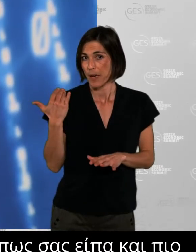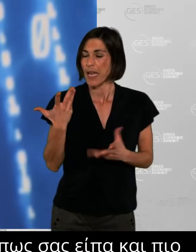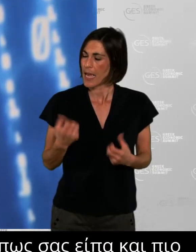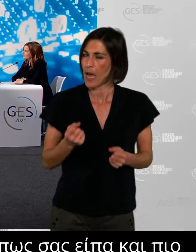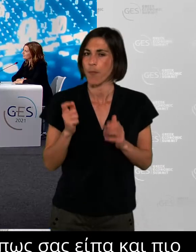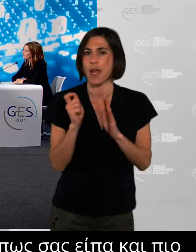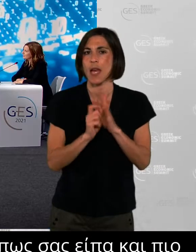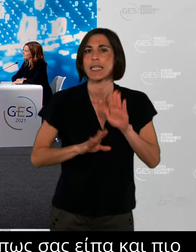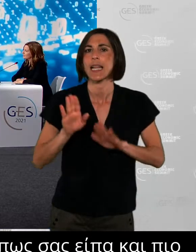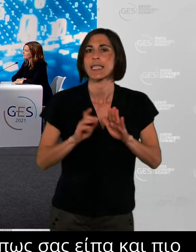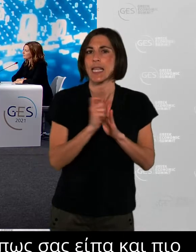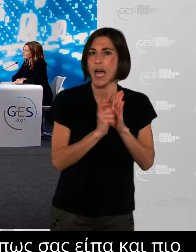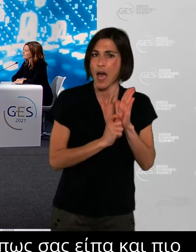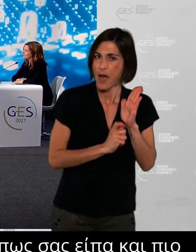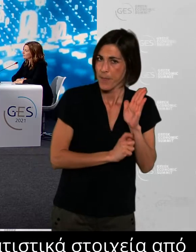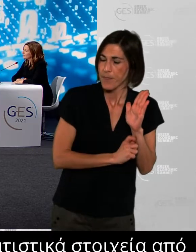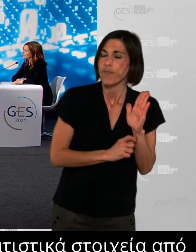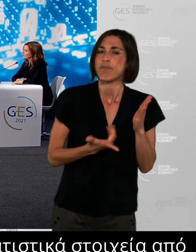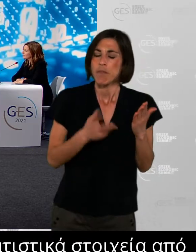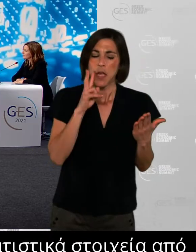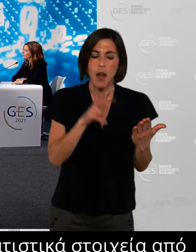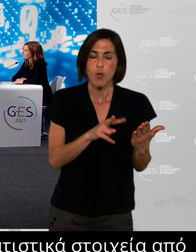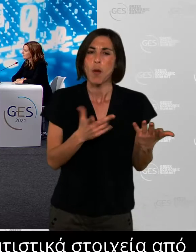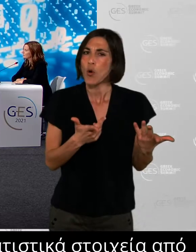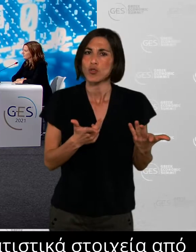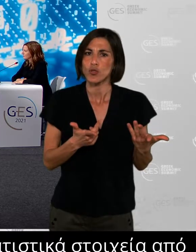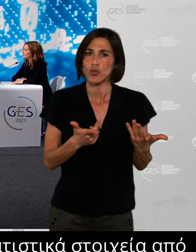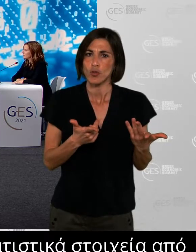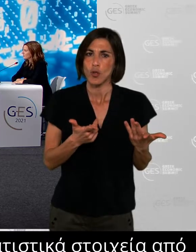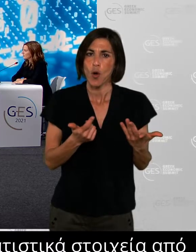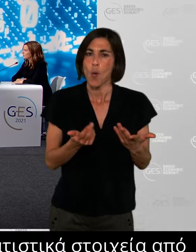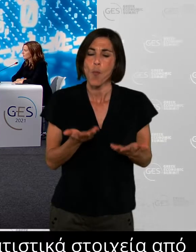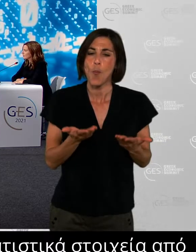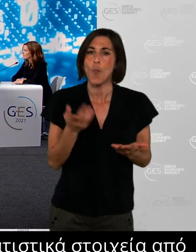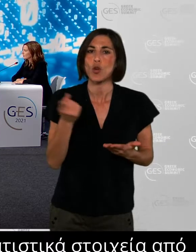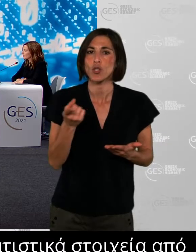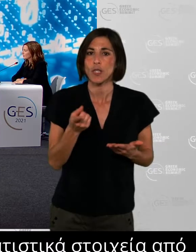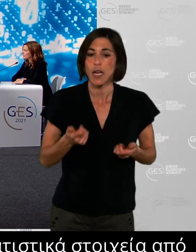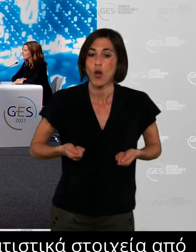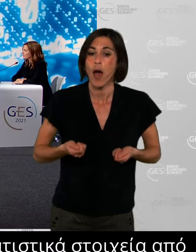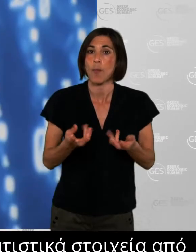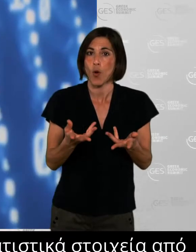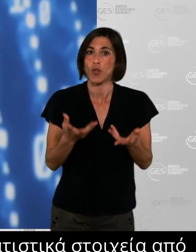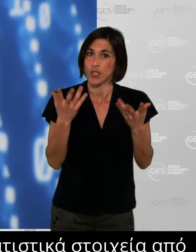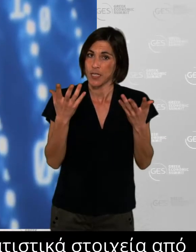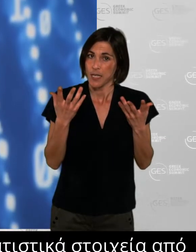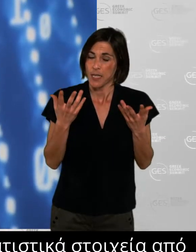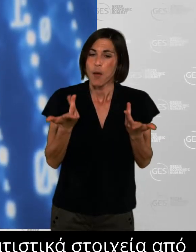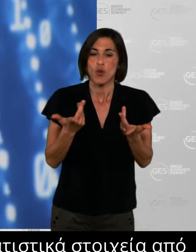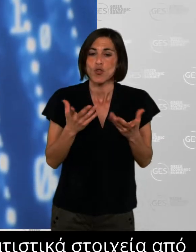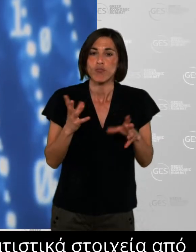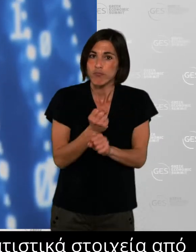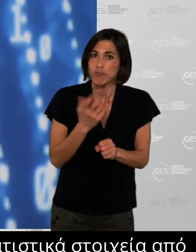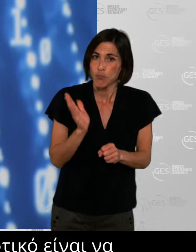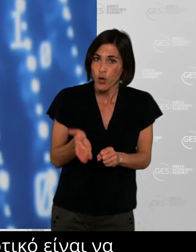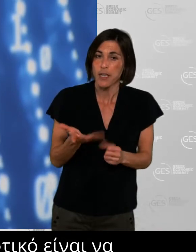how efficient it is to actually provide uh you know the flexibility to uh work and perform from wherever you are